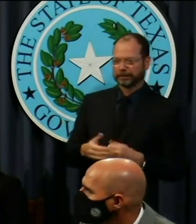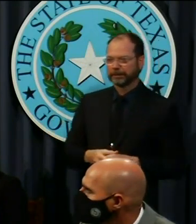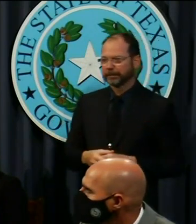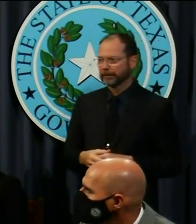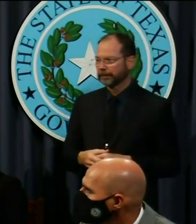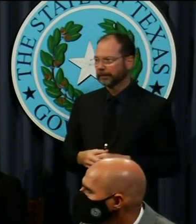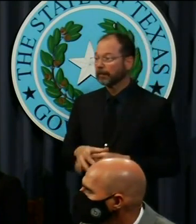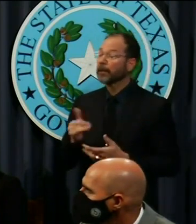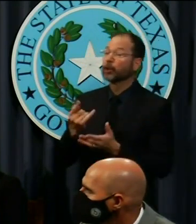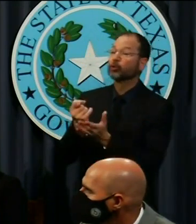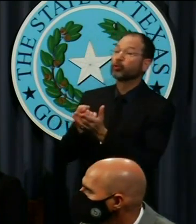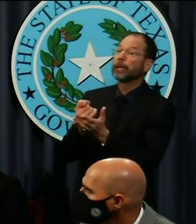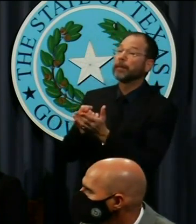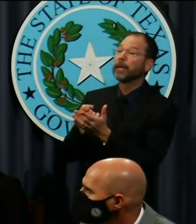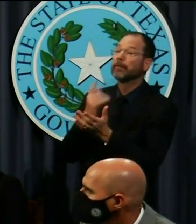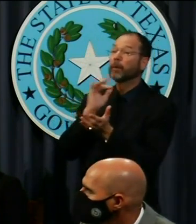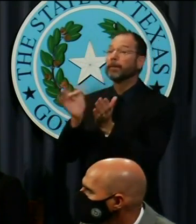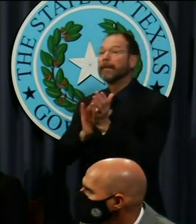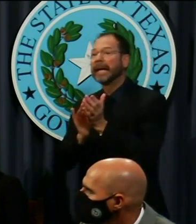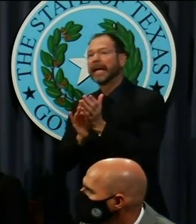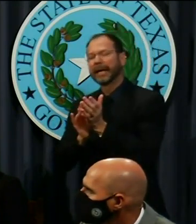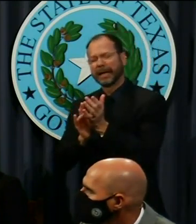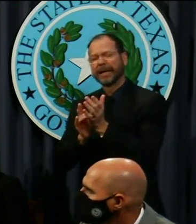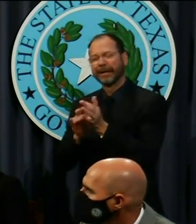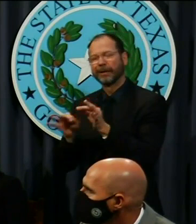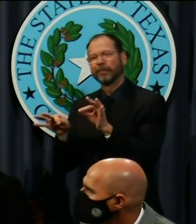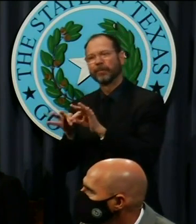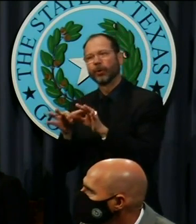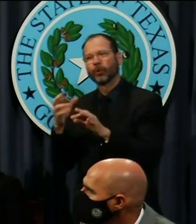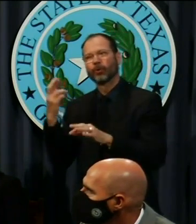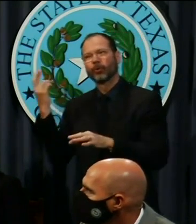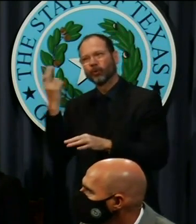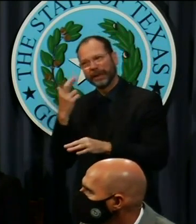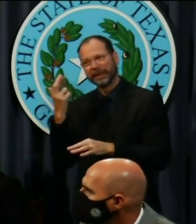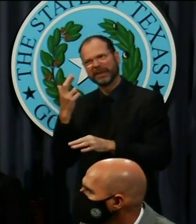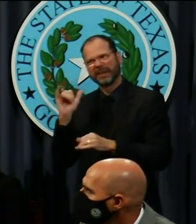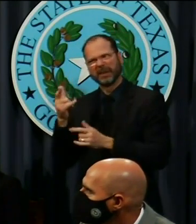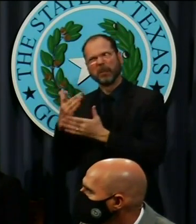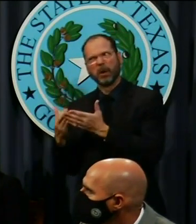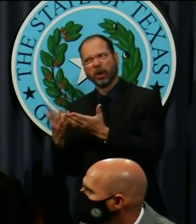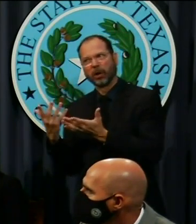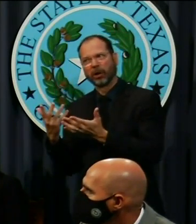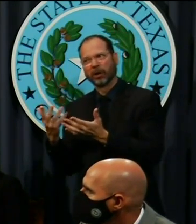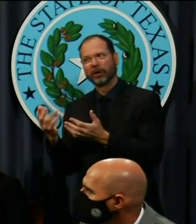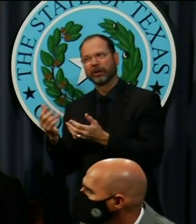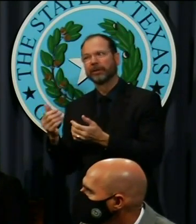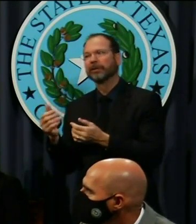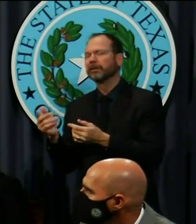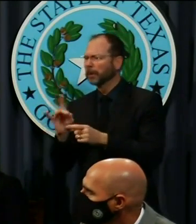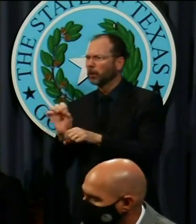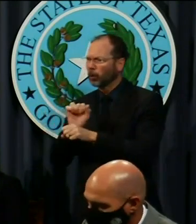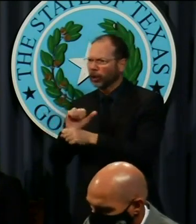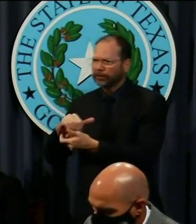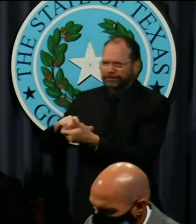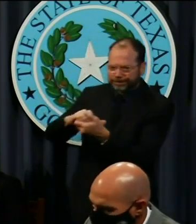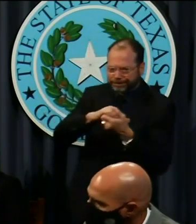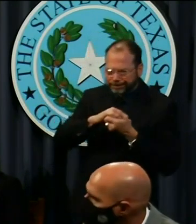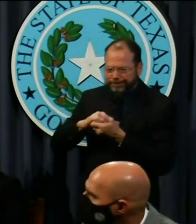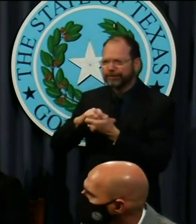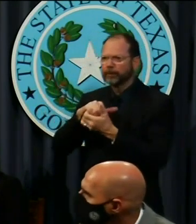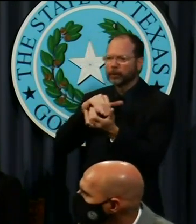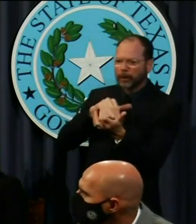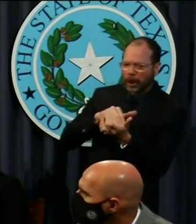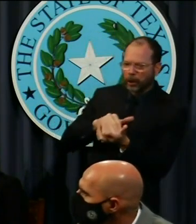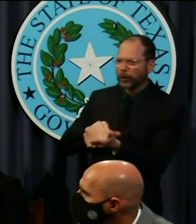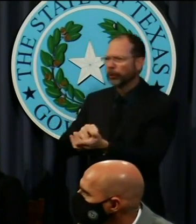The treatments that we now have are a big part of this is the other factor besides the people of Texas working together, the doctors